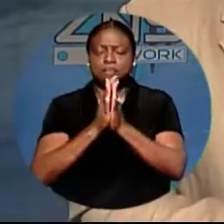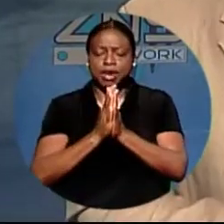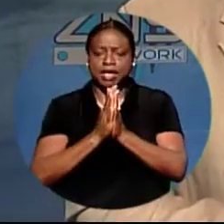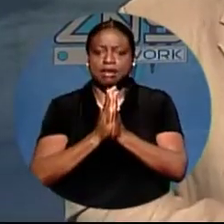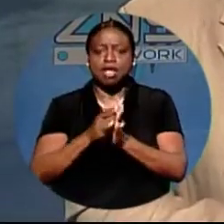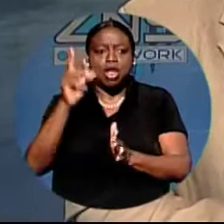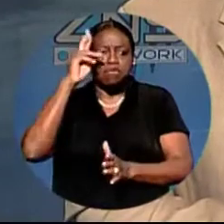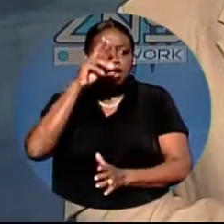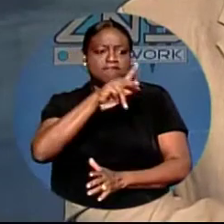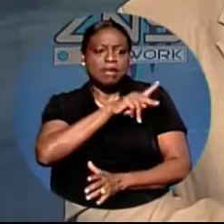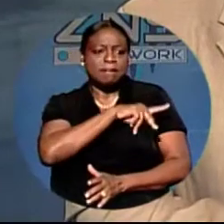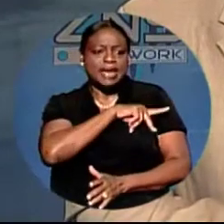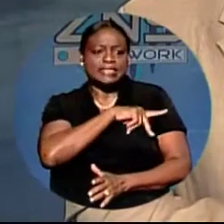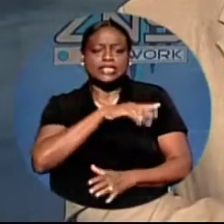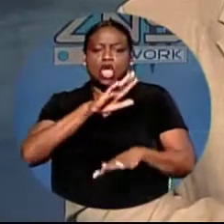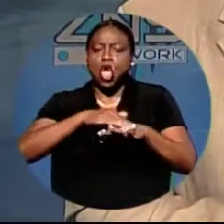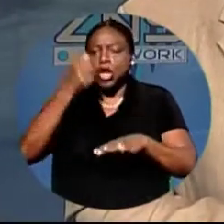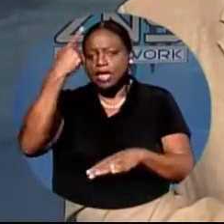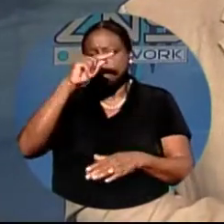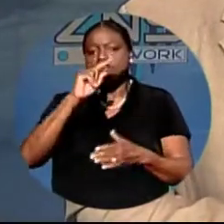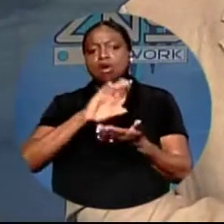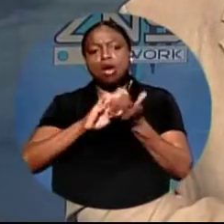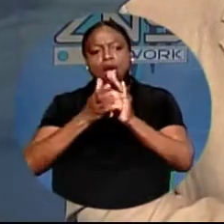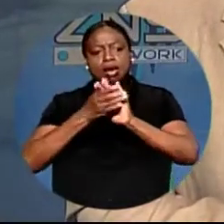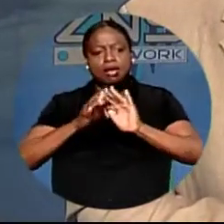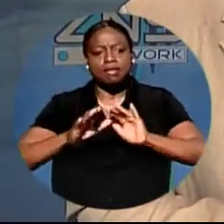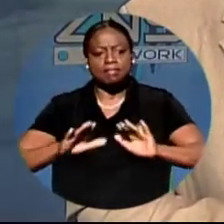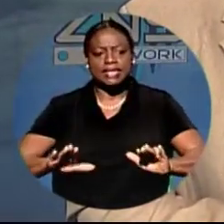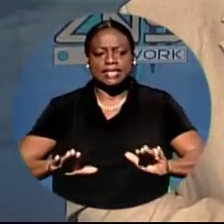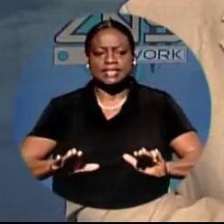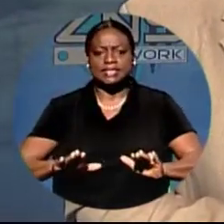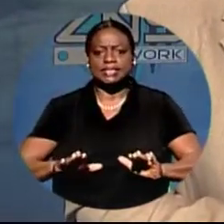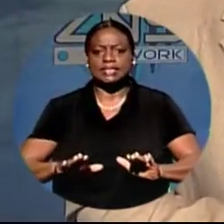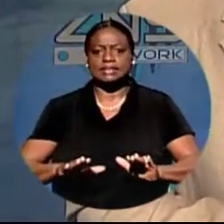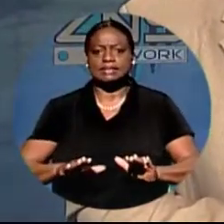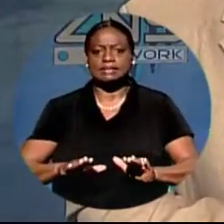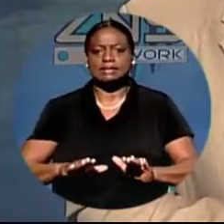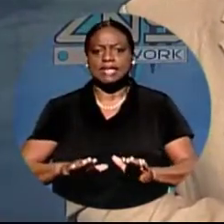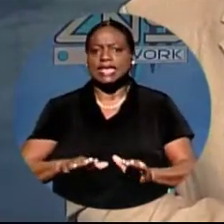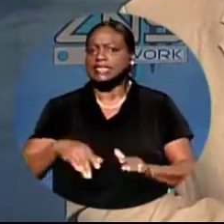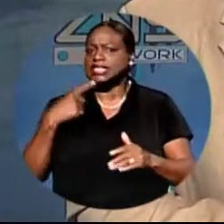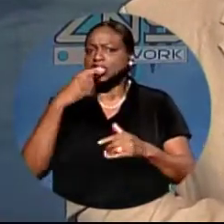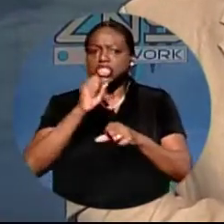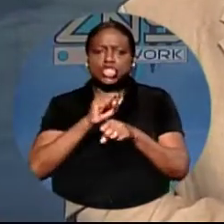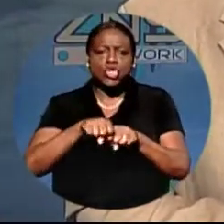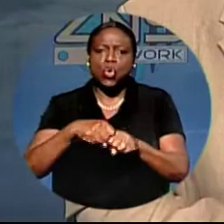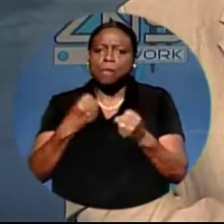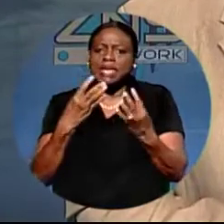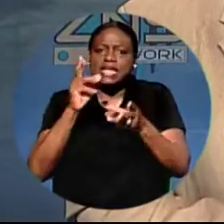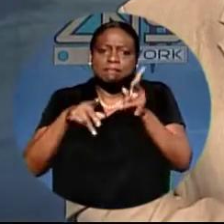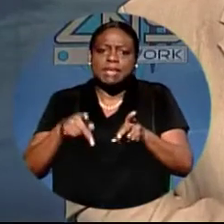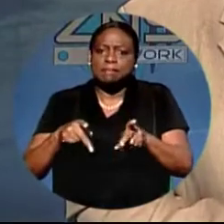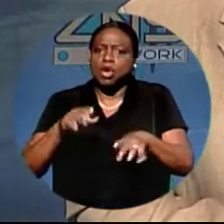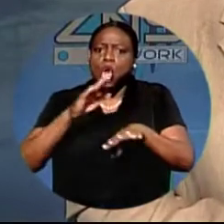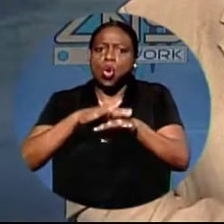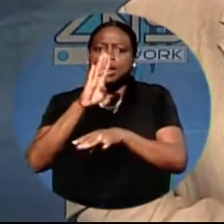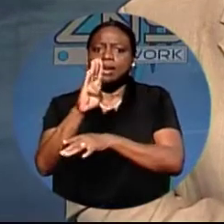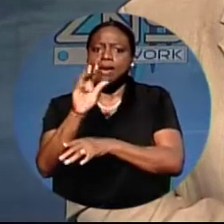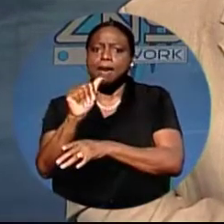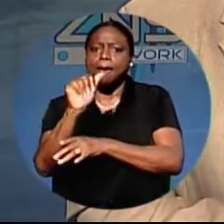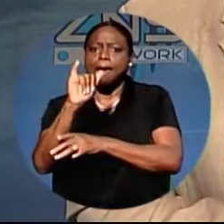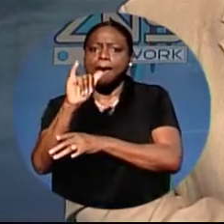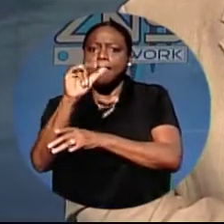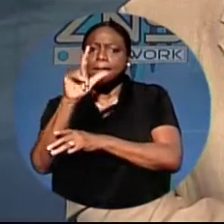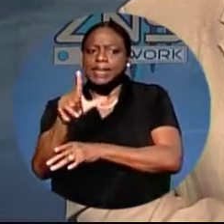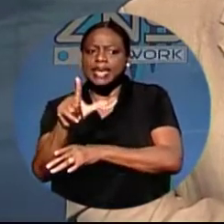is calling for peace. Patterson also expressed a concern about the number of persons on bail committing crime. He calls on parliamentarians to